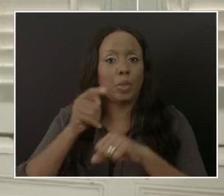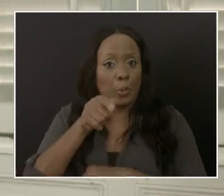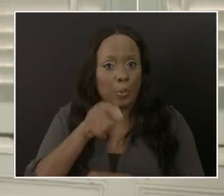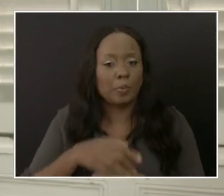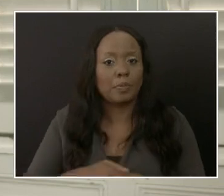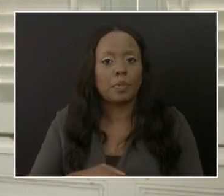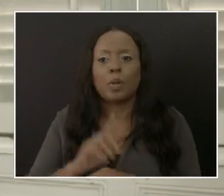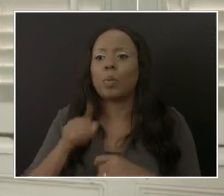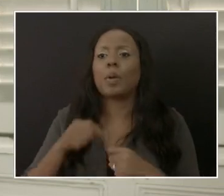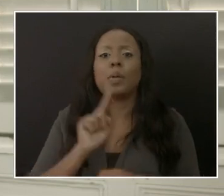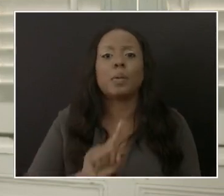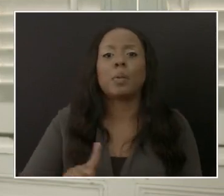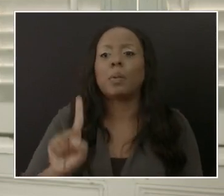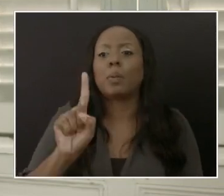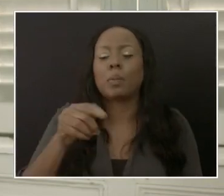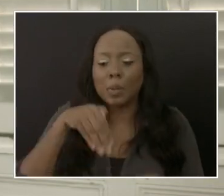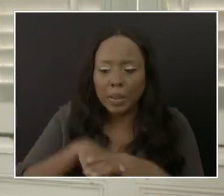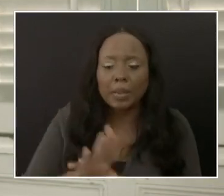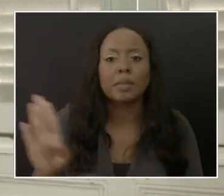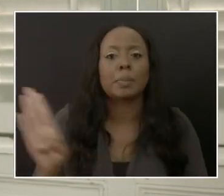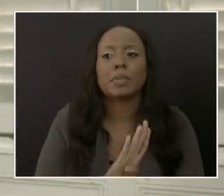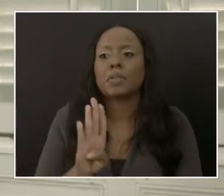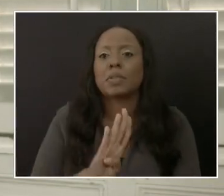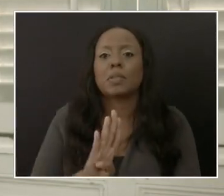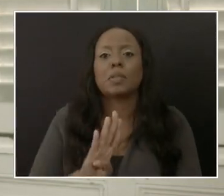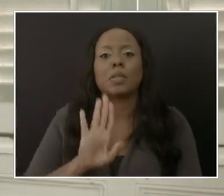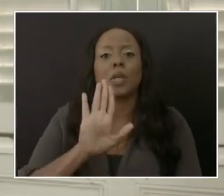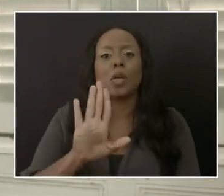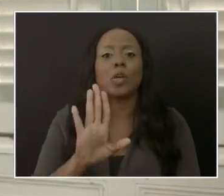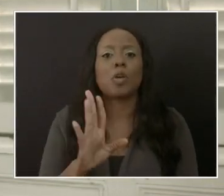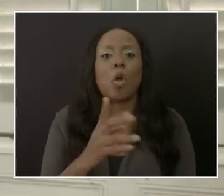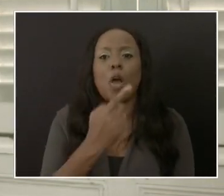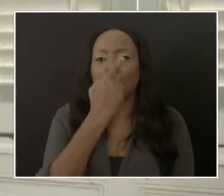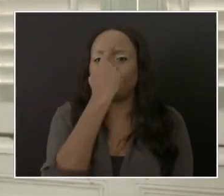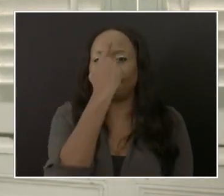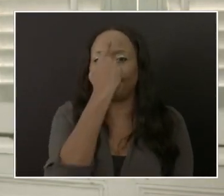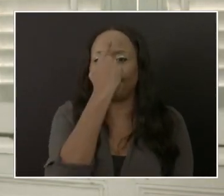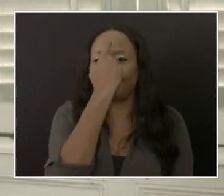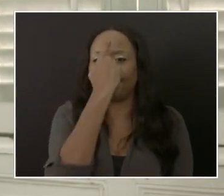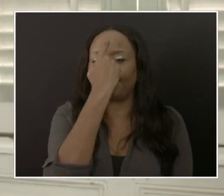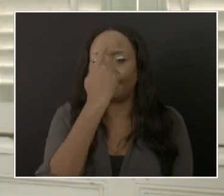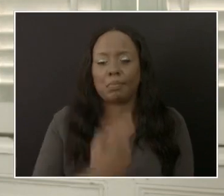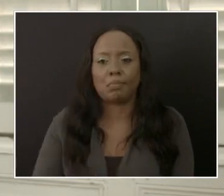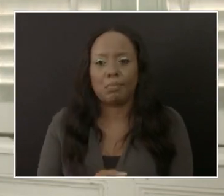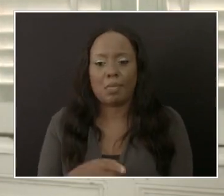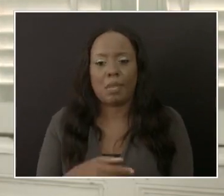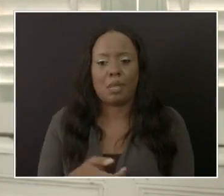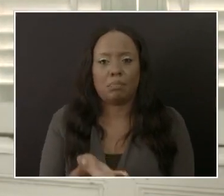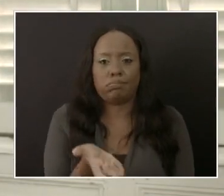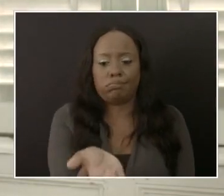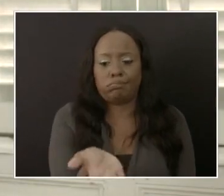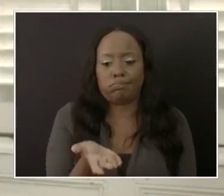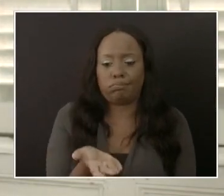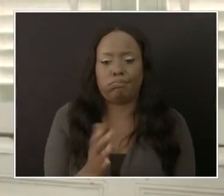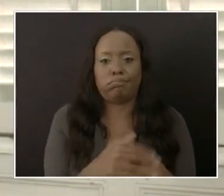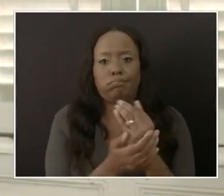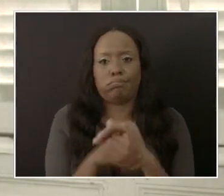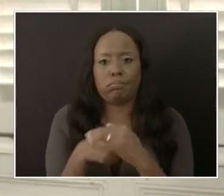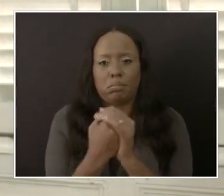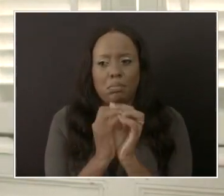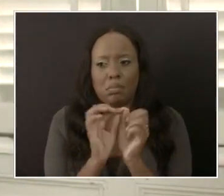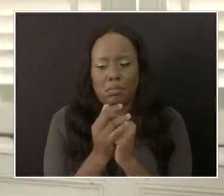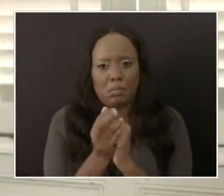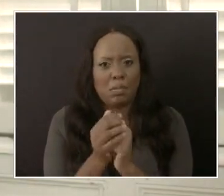sanitized your temperature is taken there's a there are persons who ensure that the protocols are enforced.